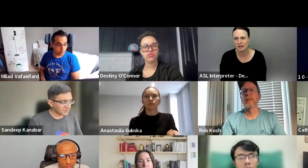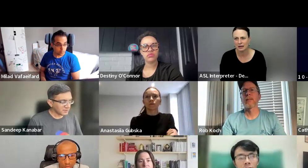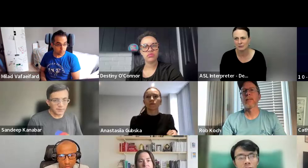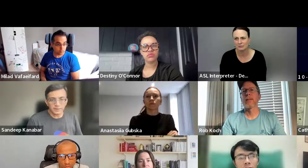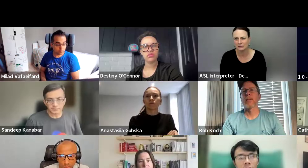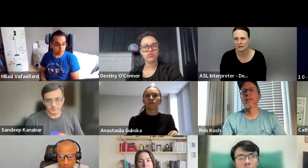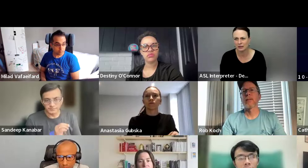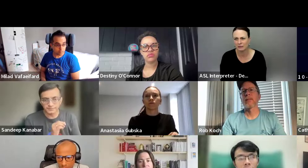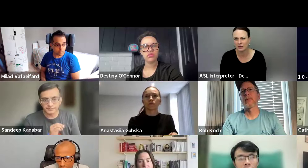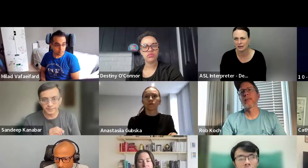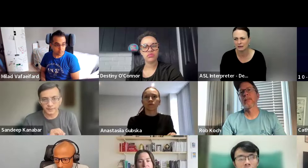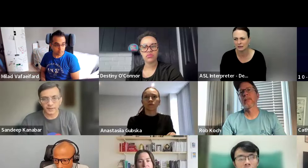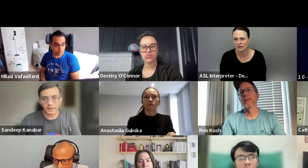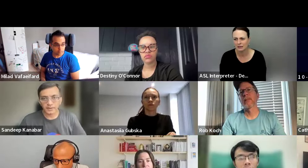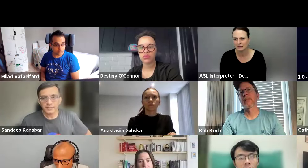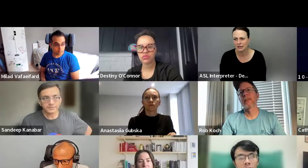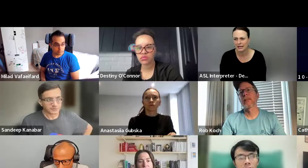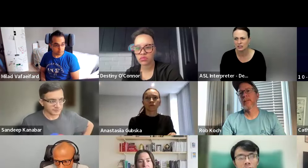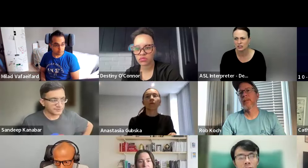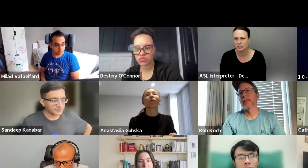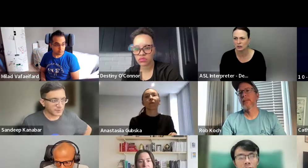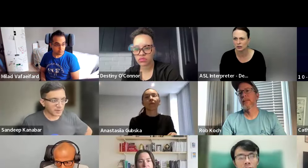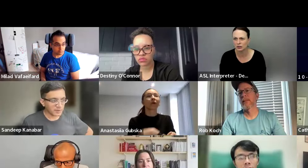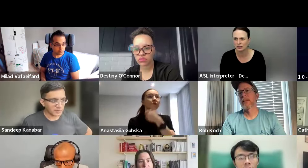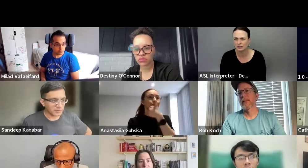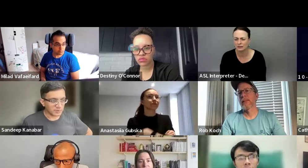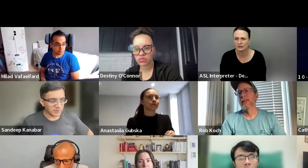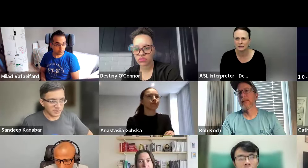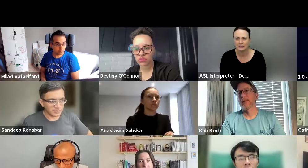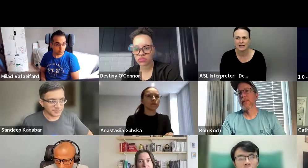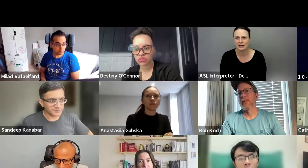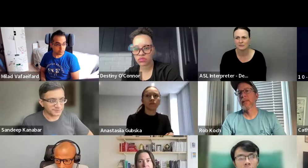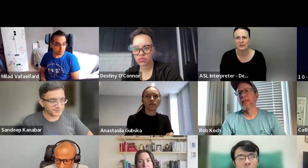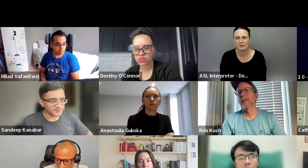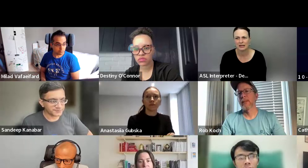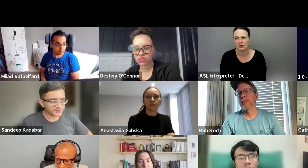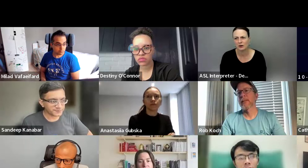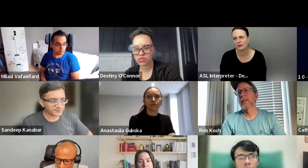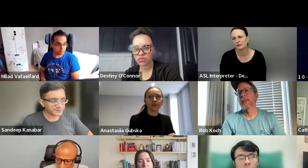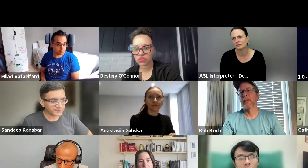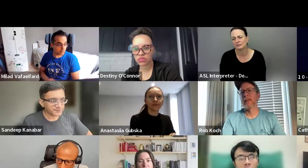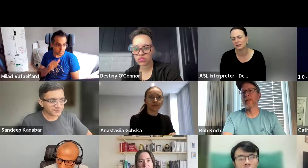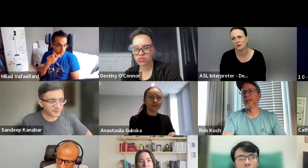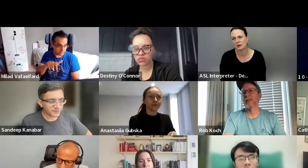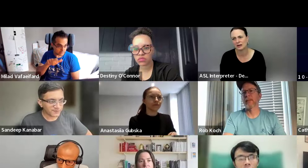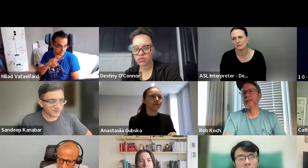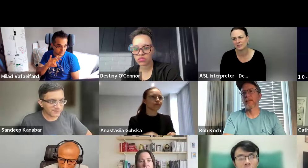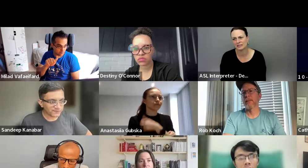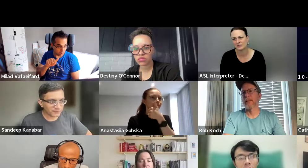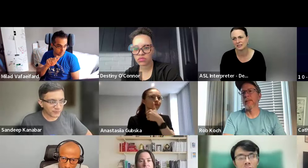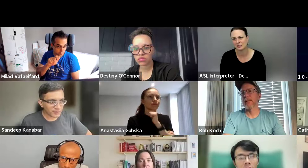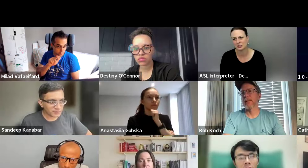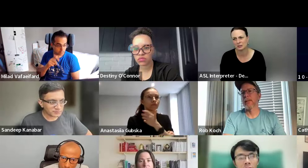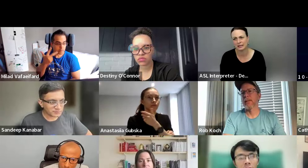Because, um, Columbia last year, um, they made it harder. So, um,